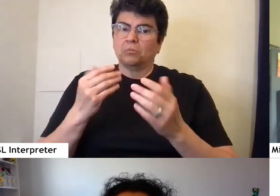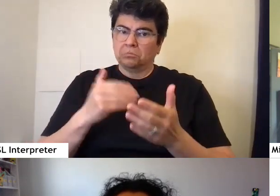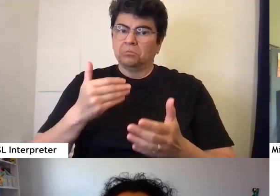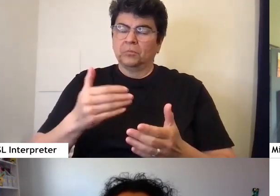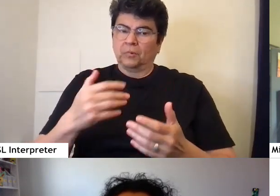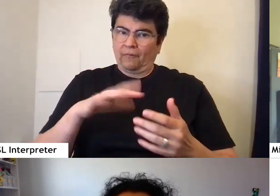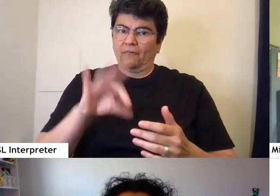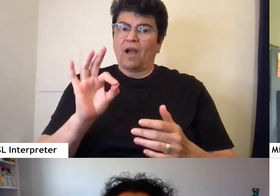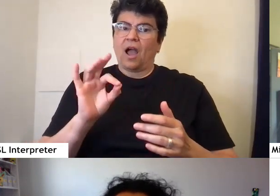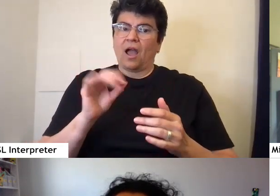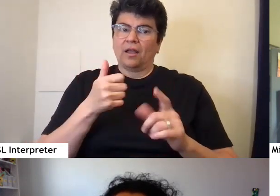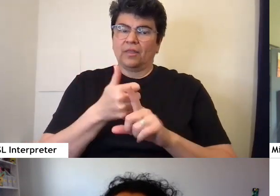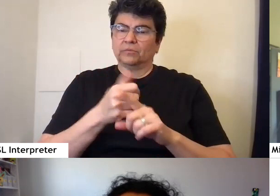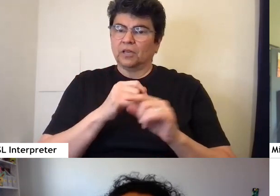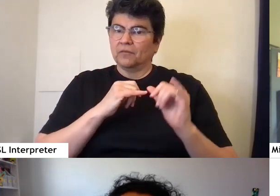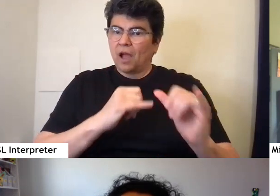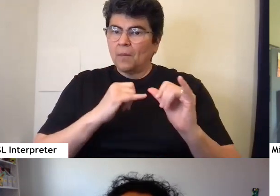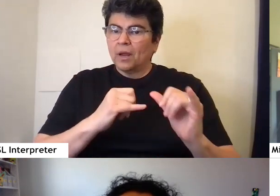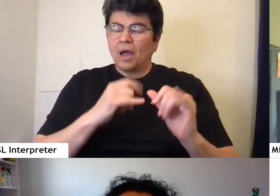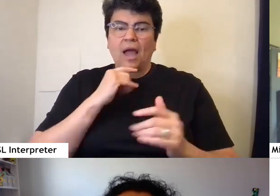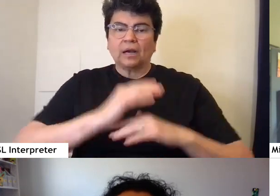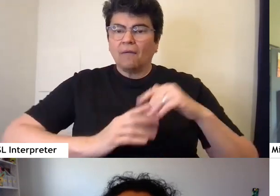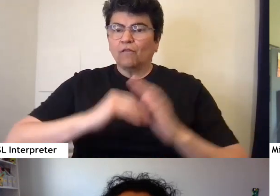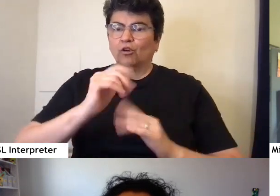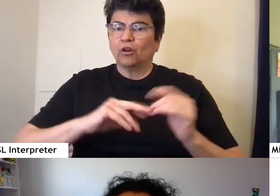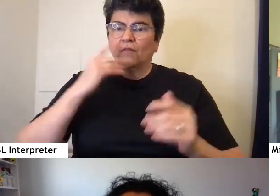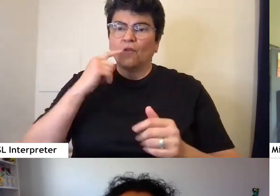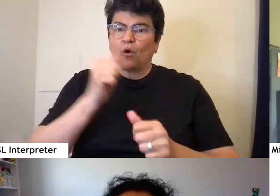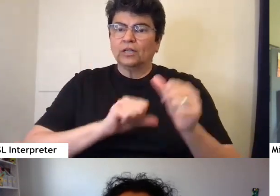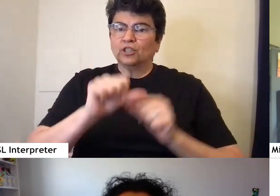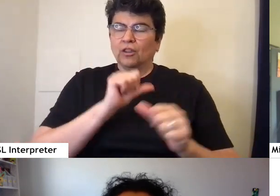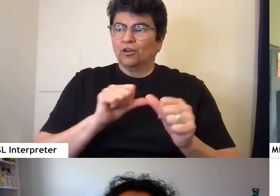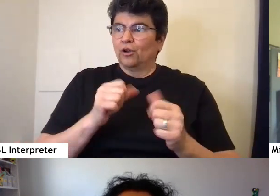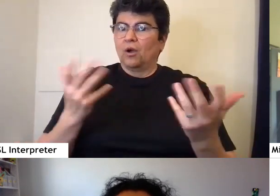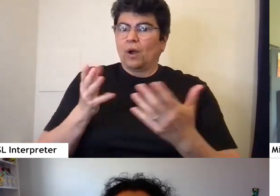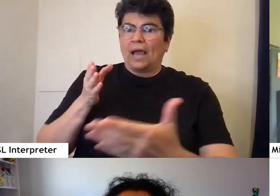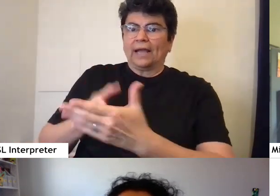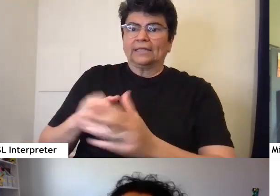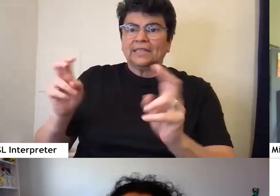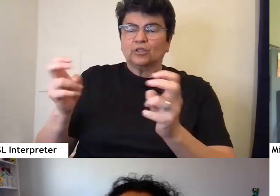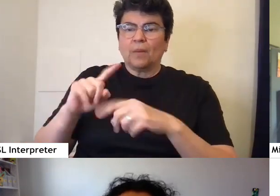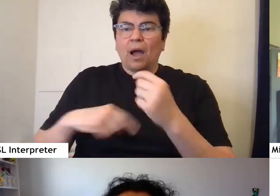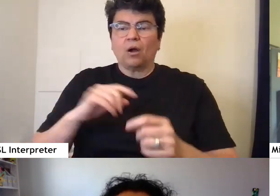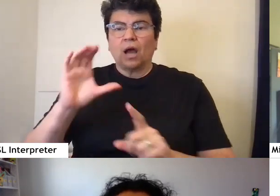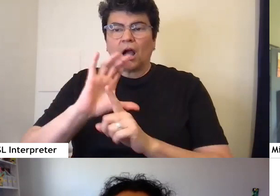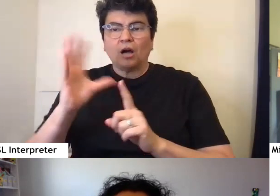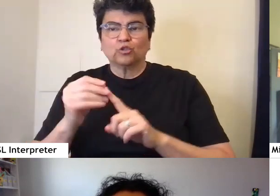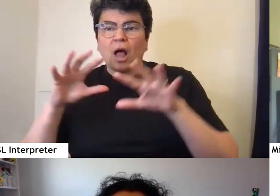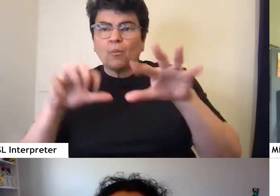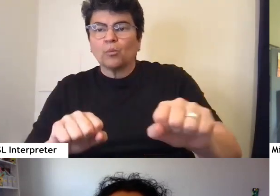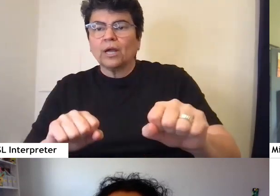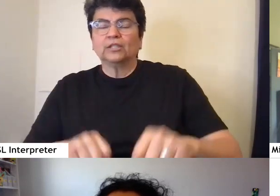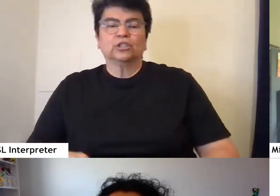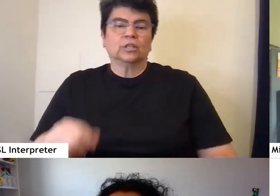and comfort through each other against issues of cultural appropriation and